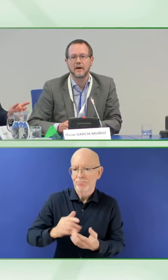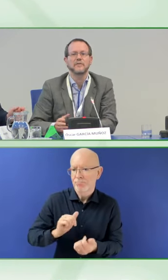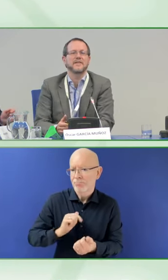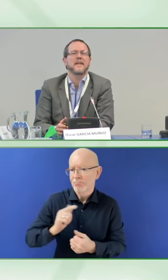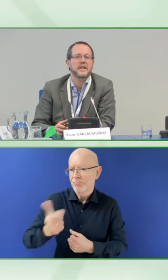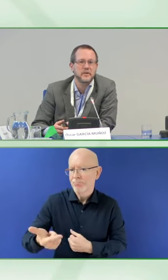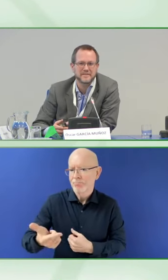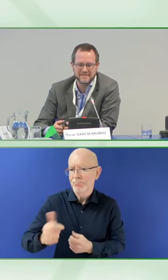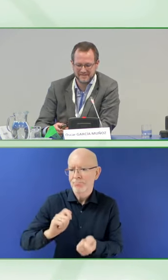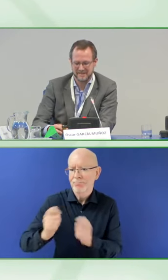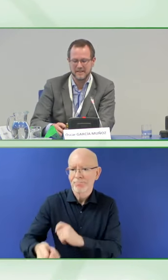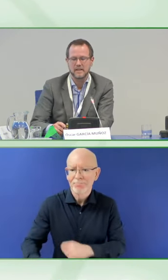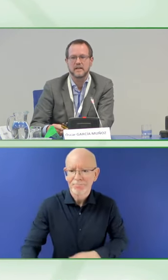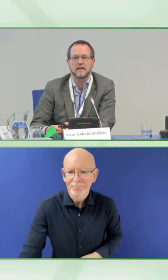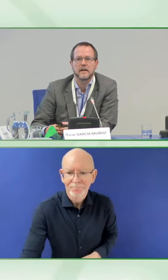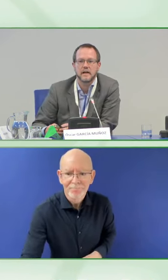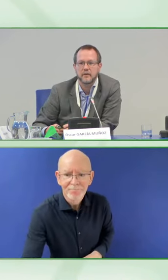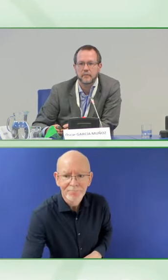No, thank you.